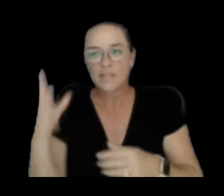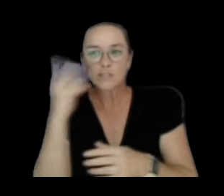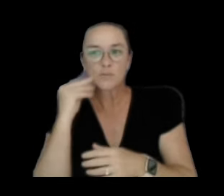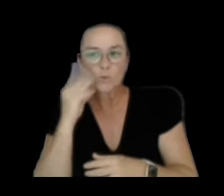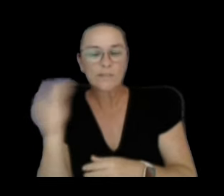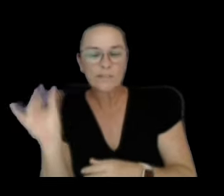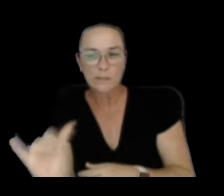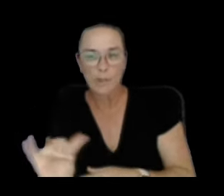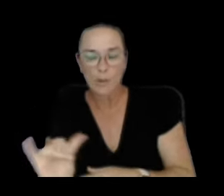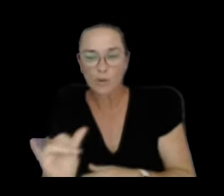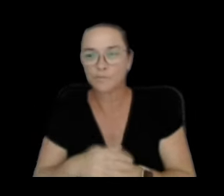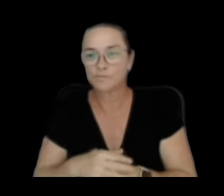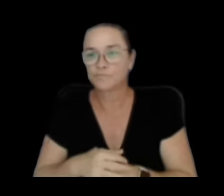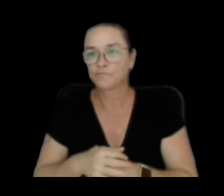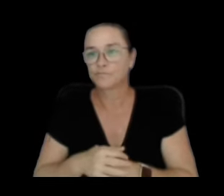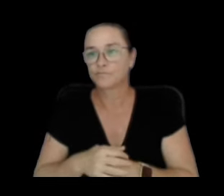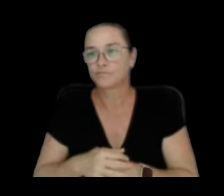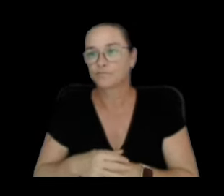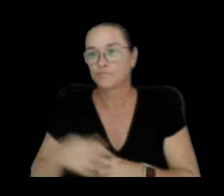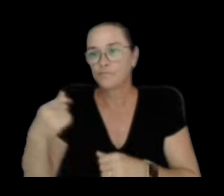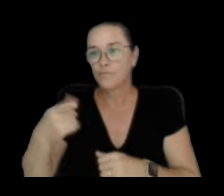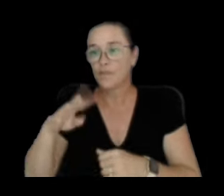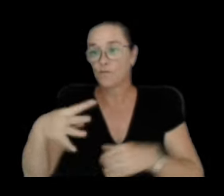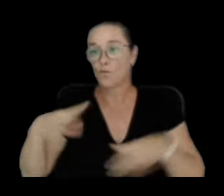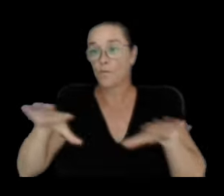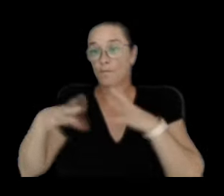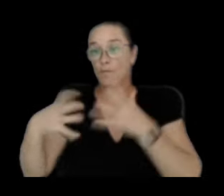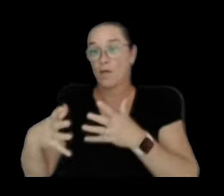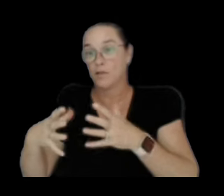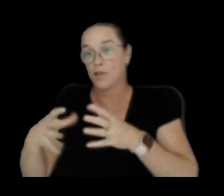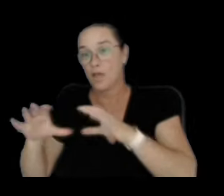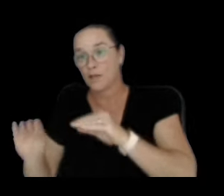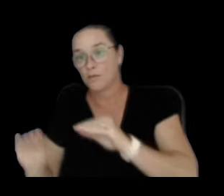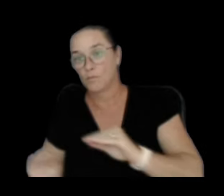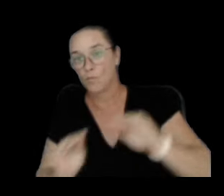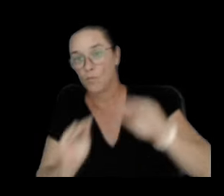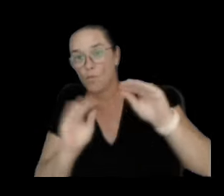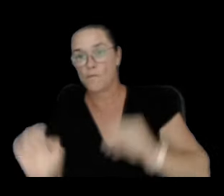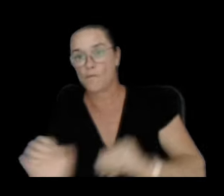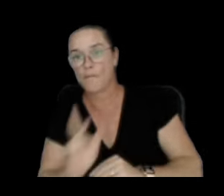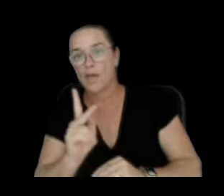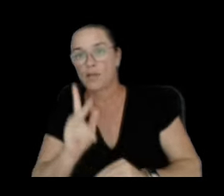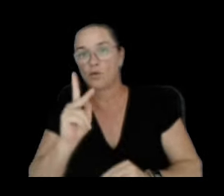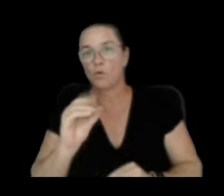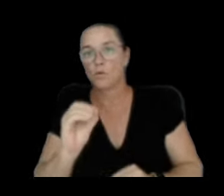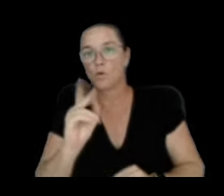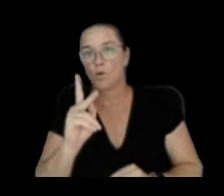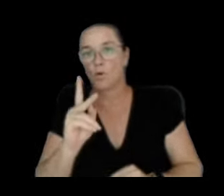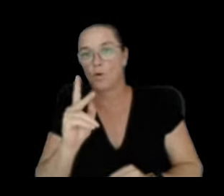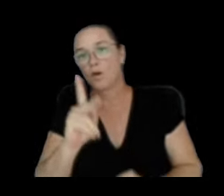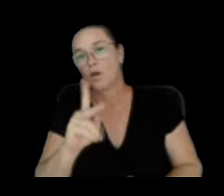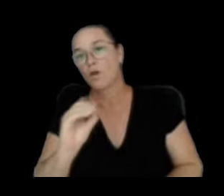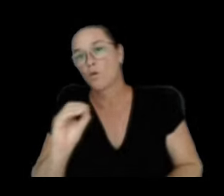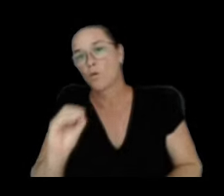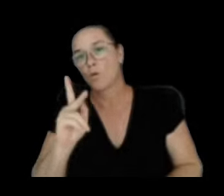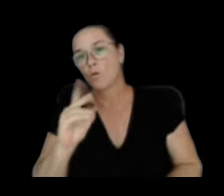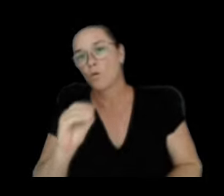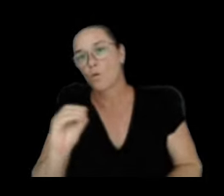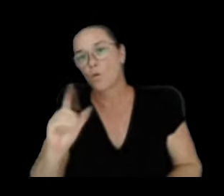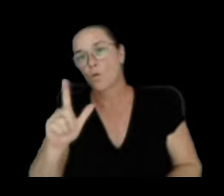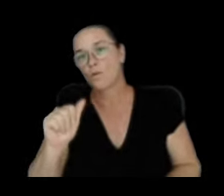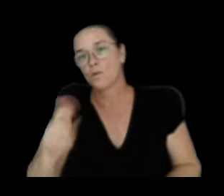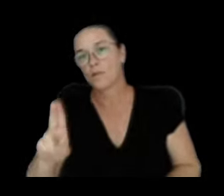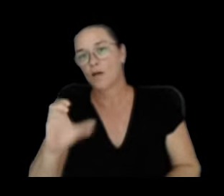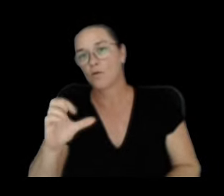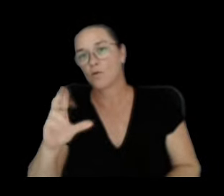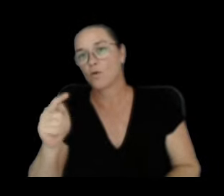This fourth post happening today has migrated back up Rift to Kooko Alao Crater, right in here. And it